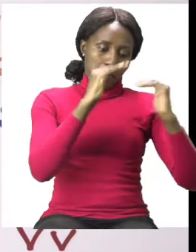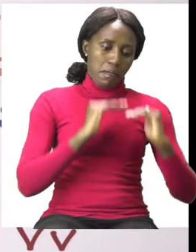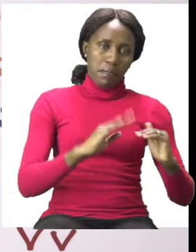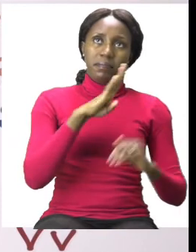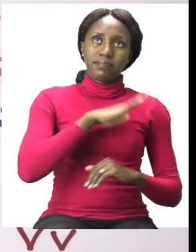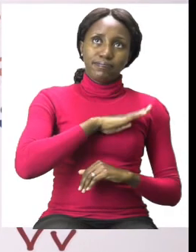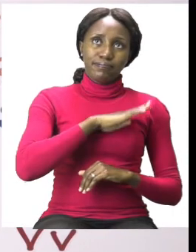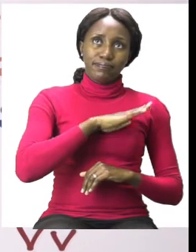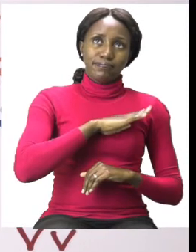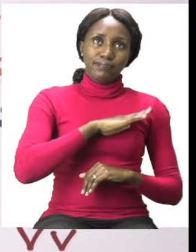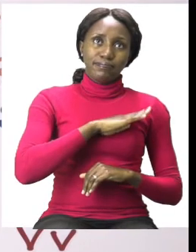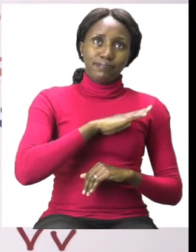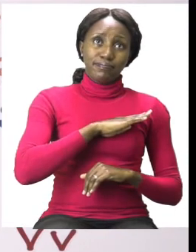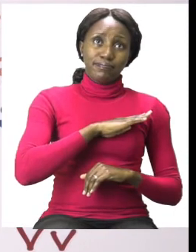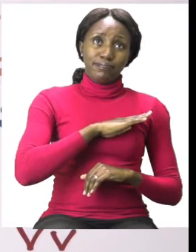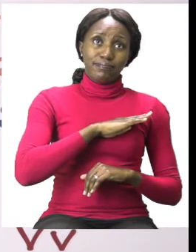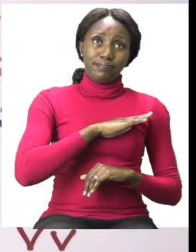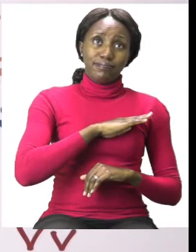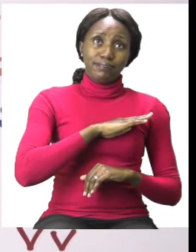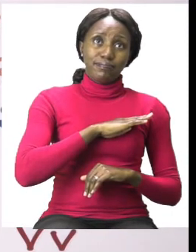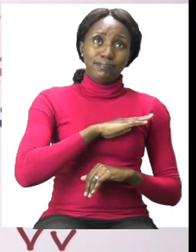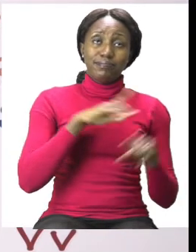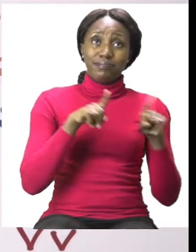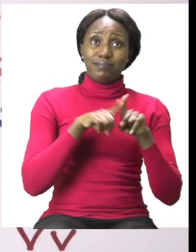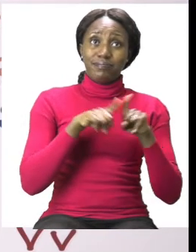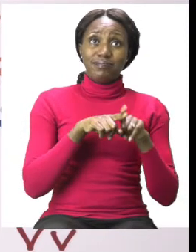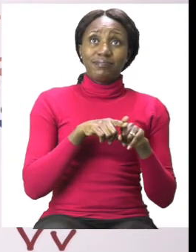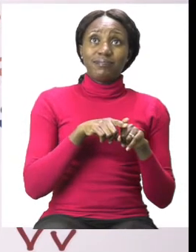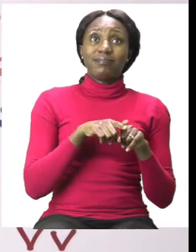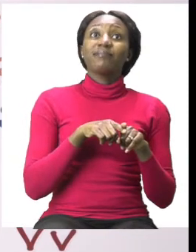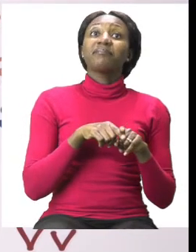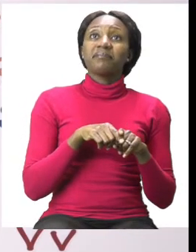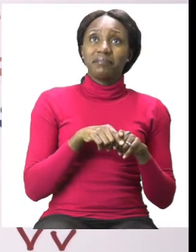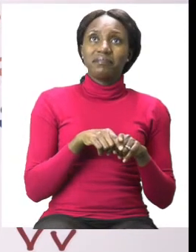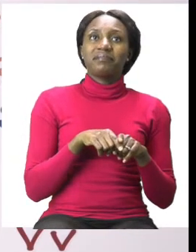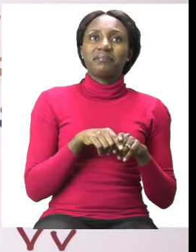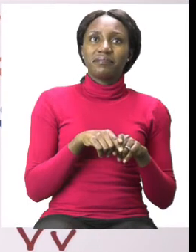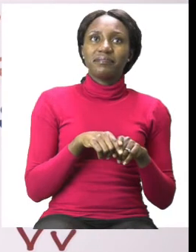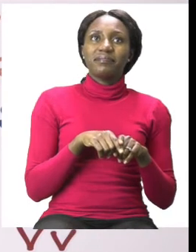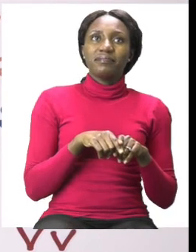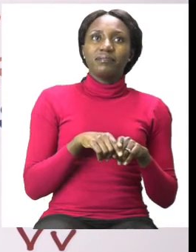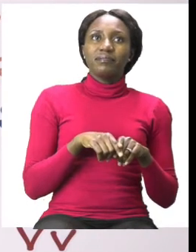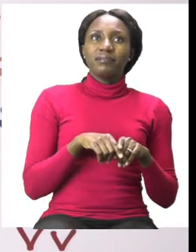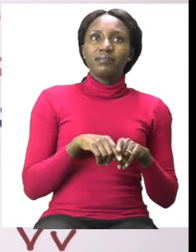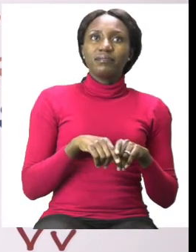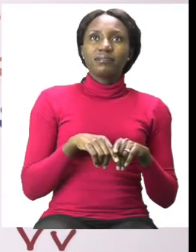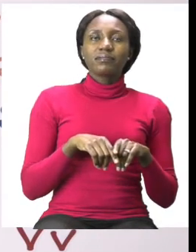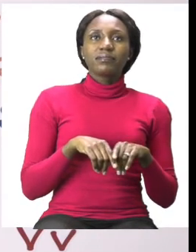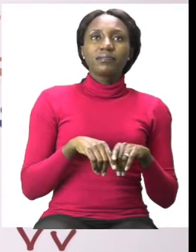And you can use brown like the color of this house. This house has been colored brown.